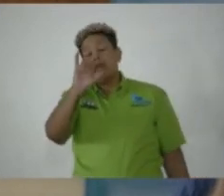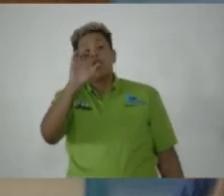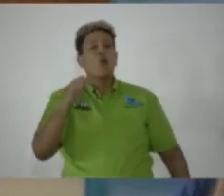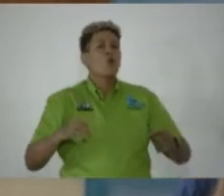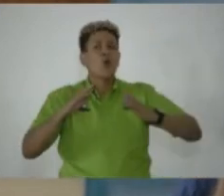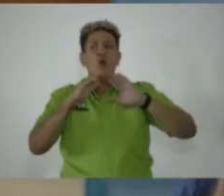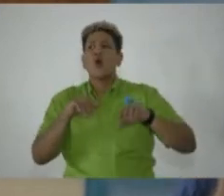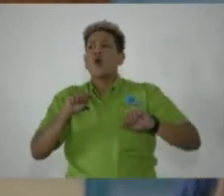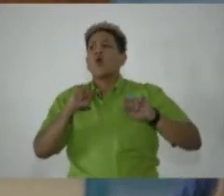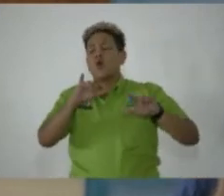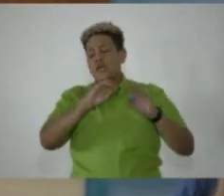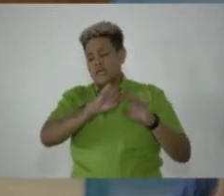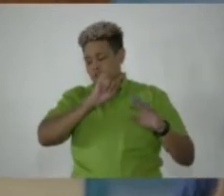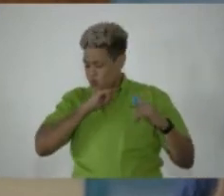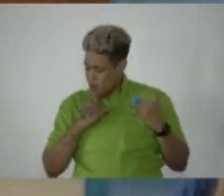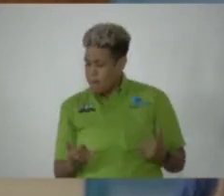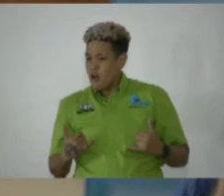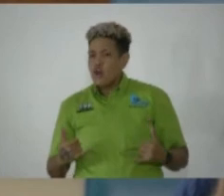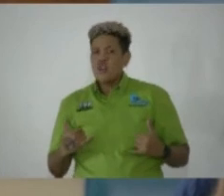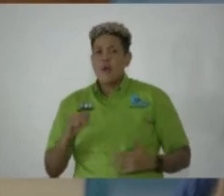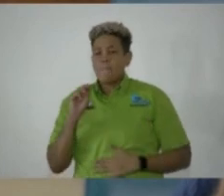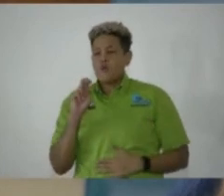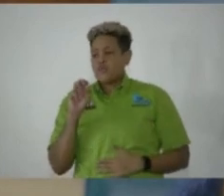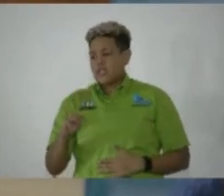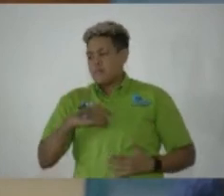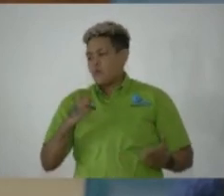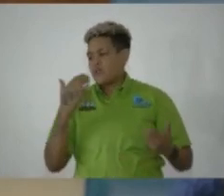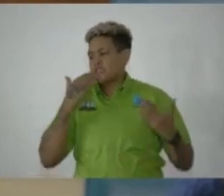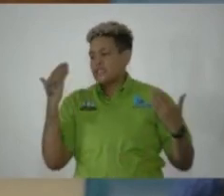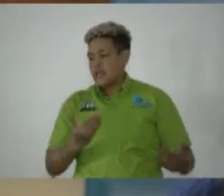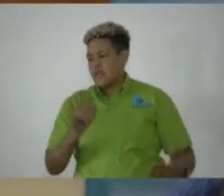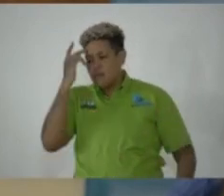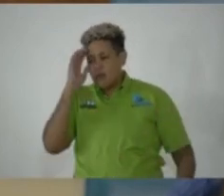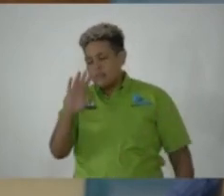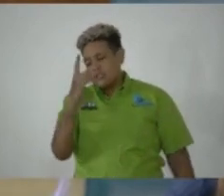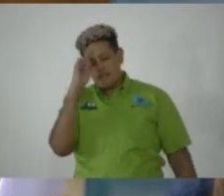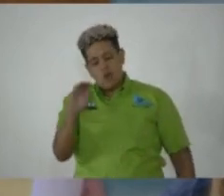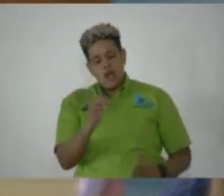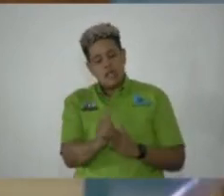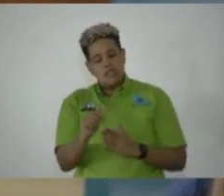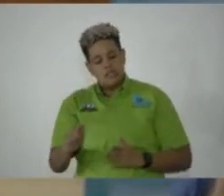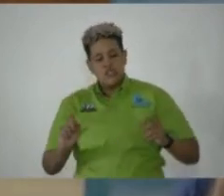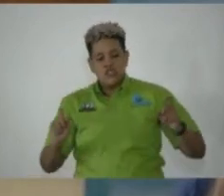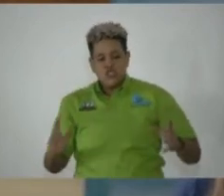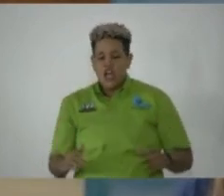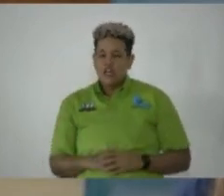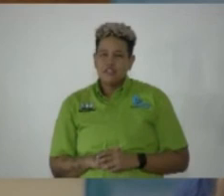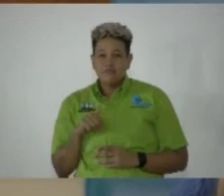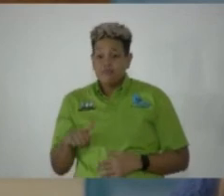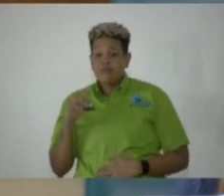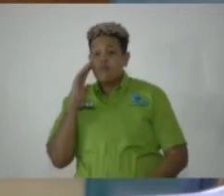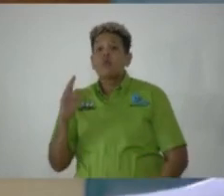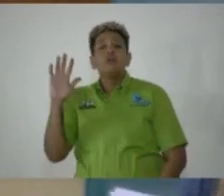a modern museum. And I want to thank the prime minister for leading this charge. This will